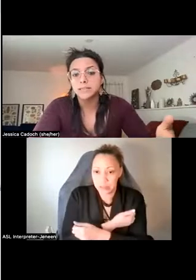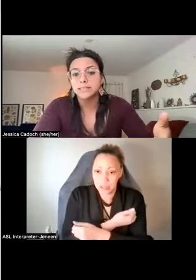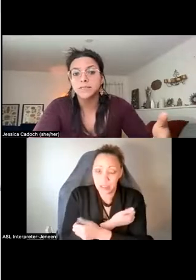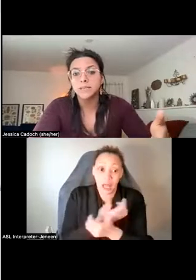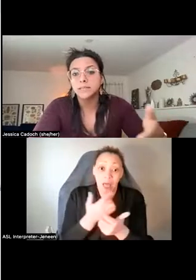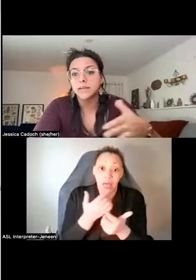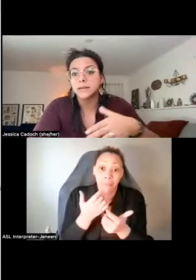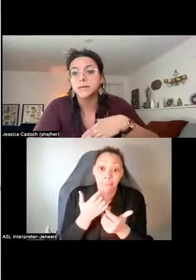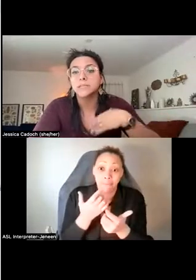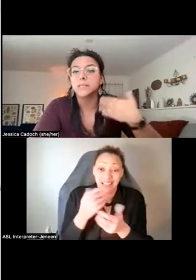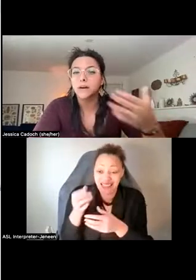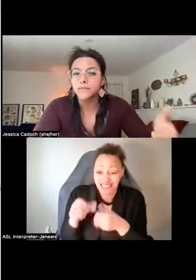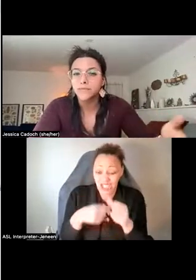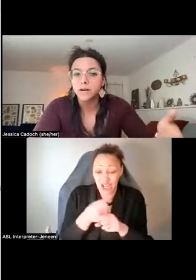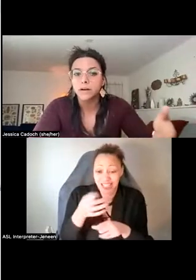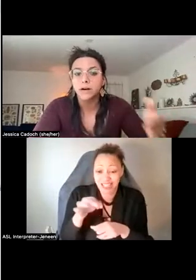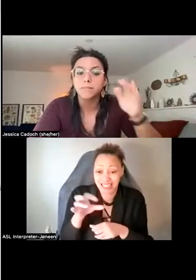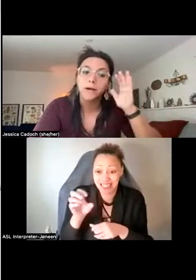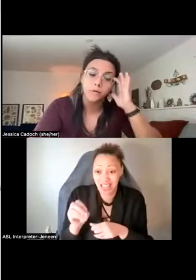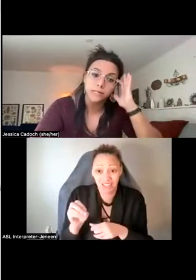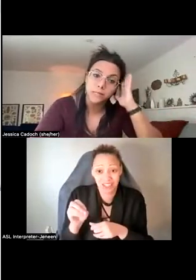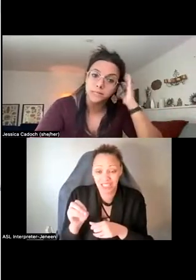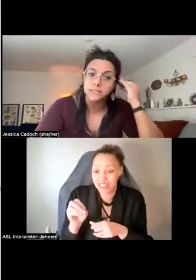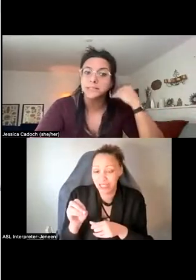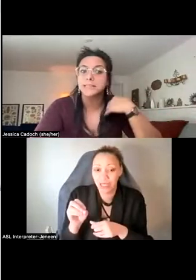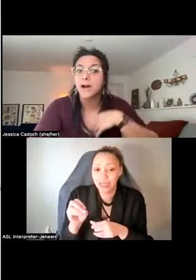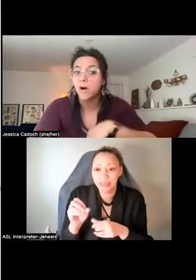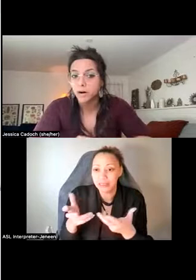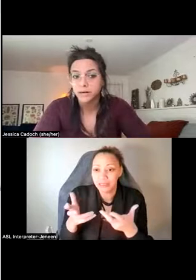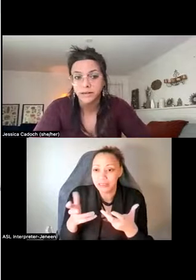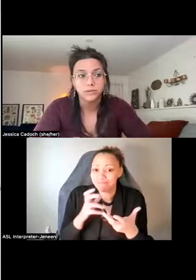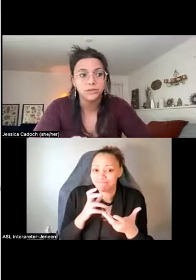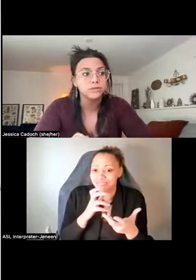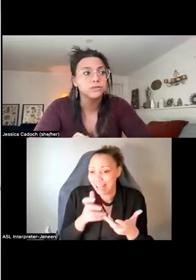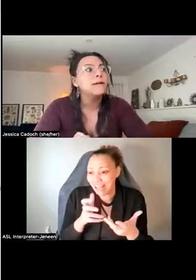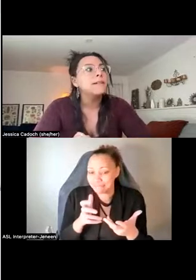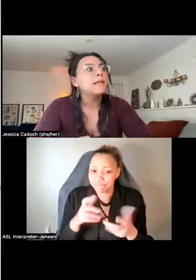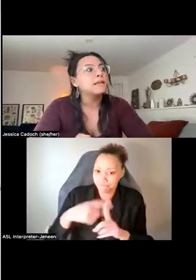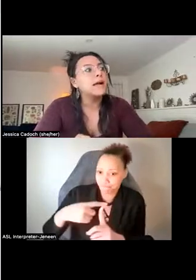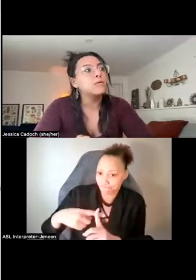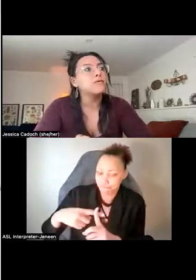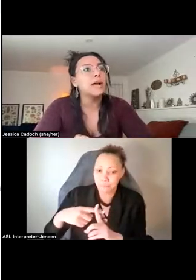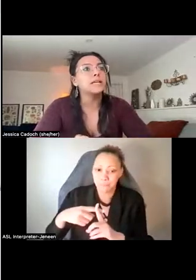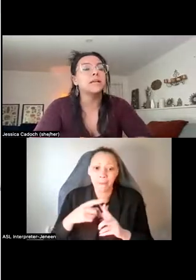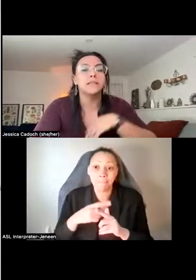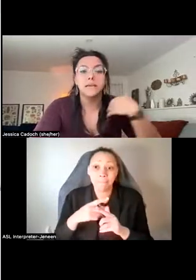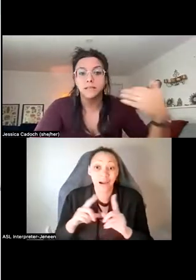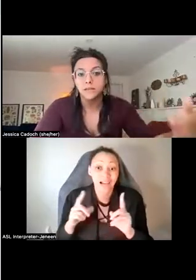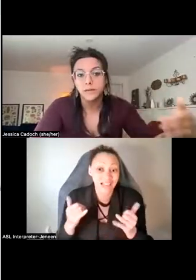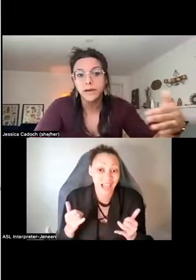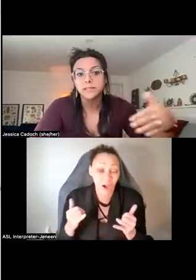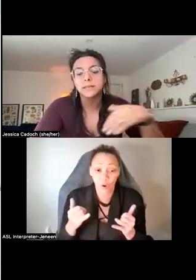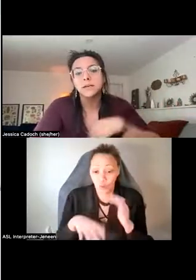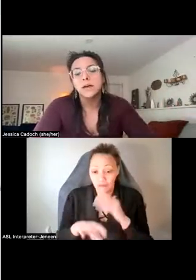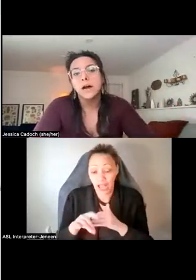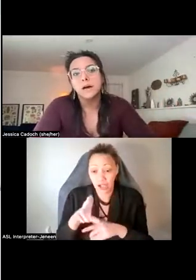in the 1970s. Um, there was a lot of fear around what these substances are and can do, and now we're finding that in